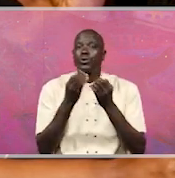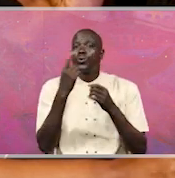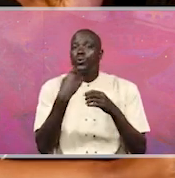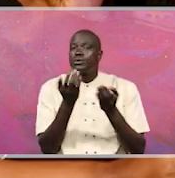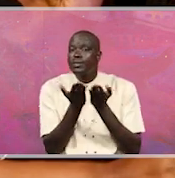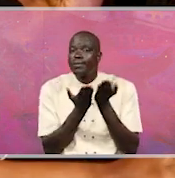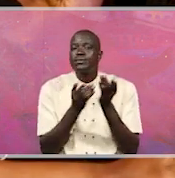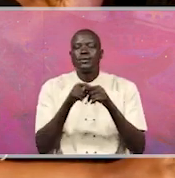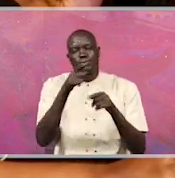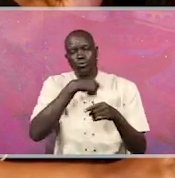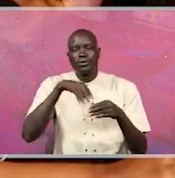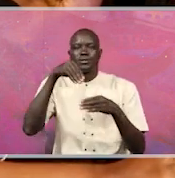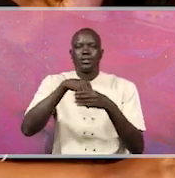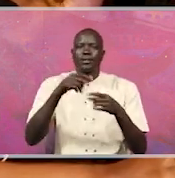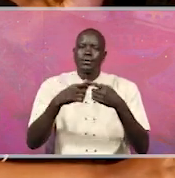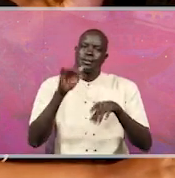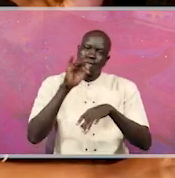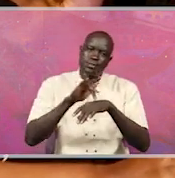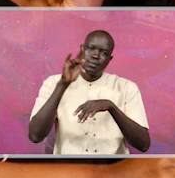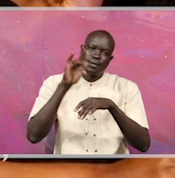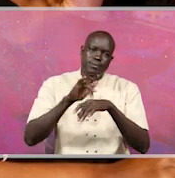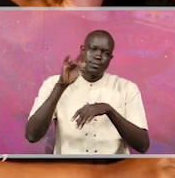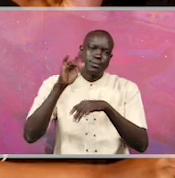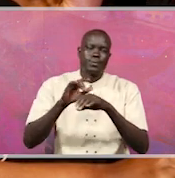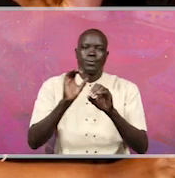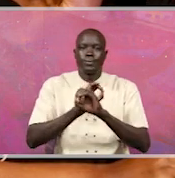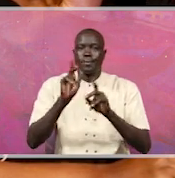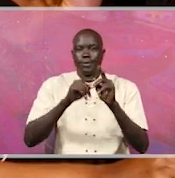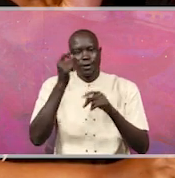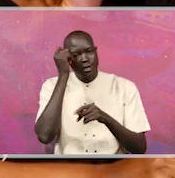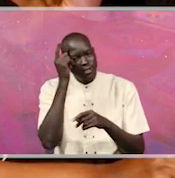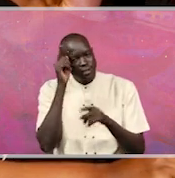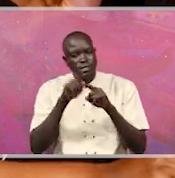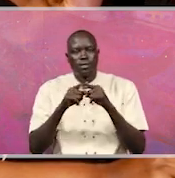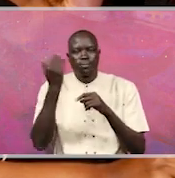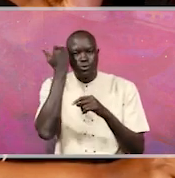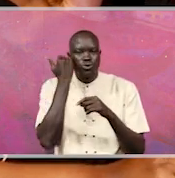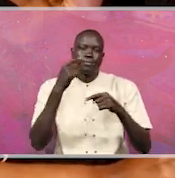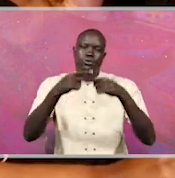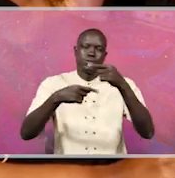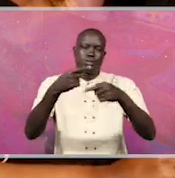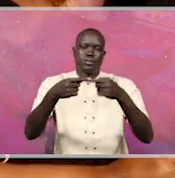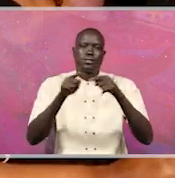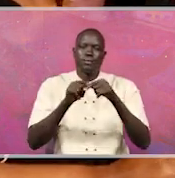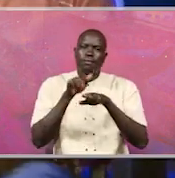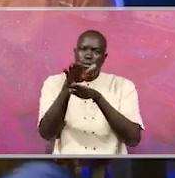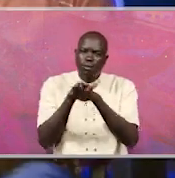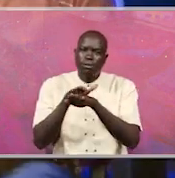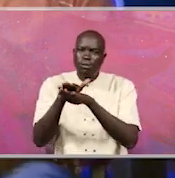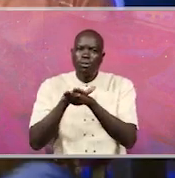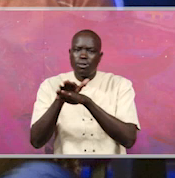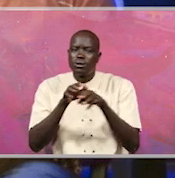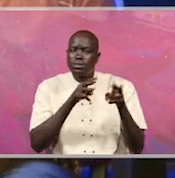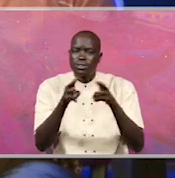sensitized enough as judiciary for people to understand the court processes. And any delay in that system,